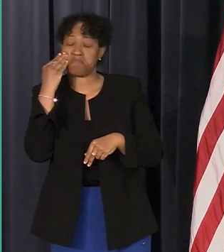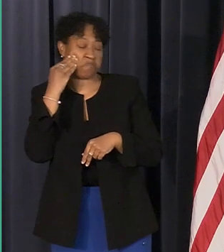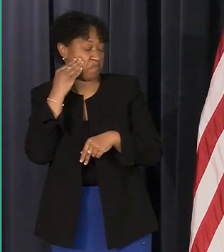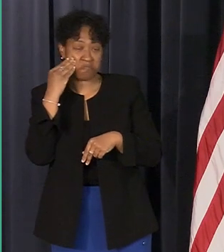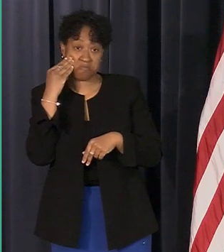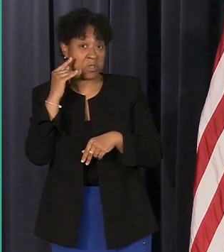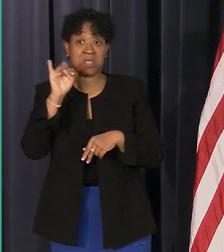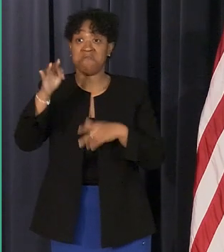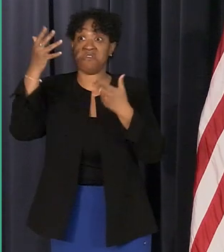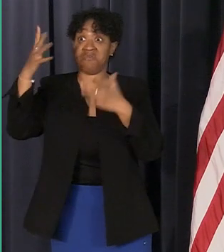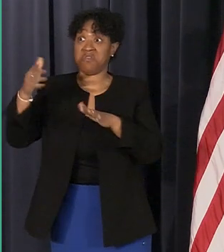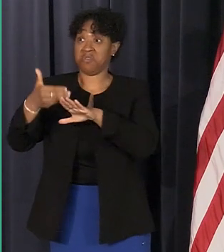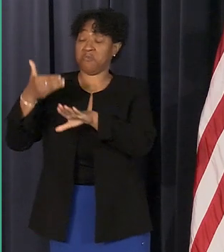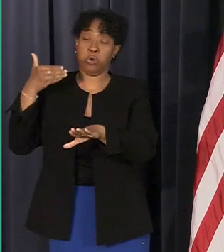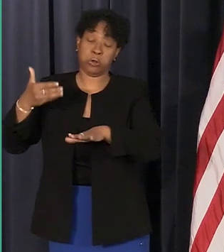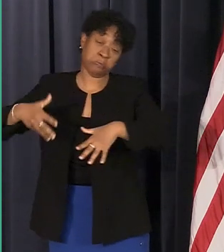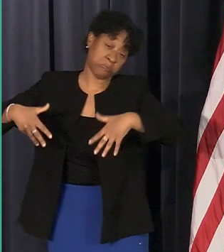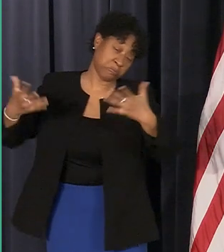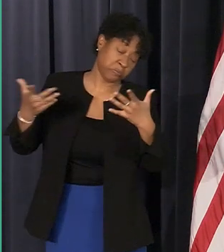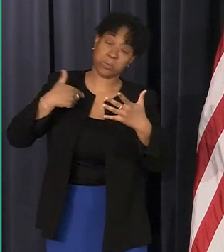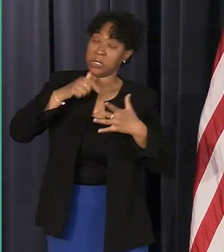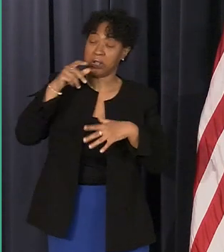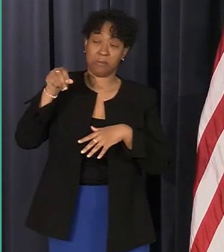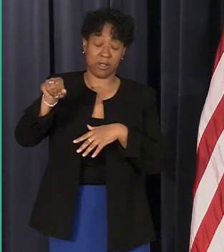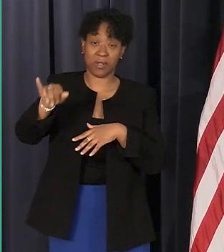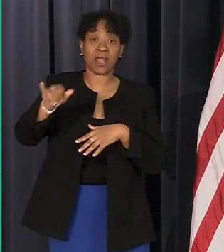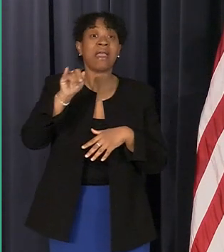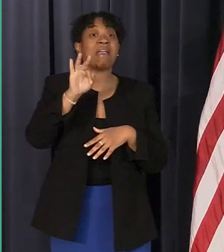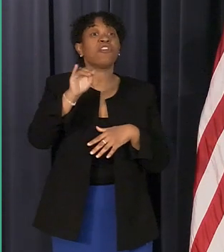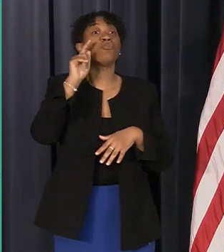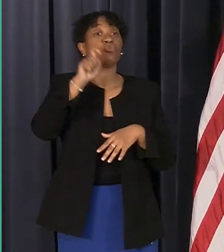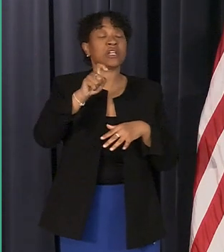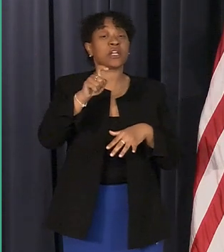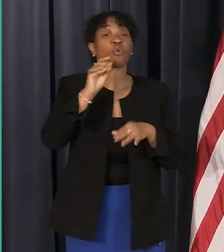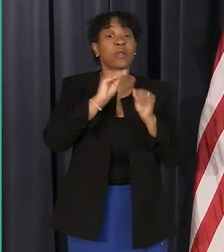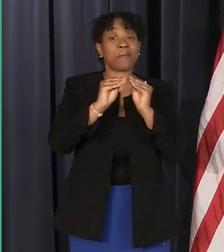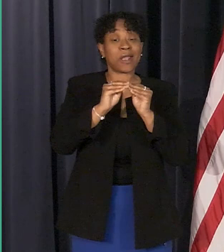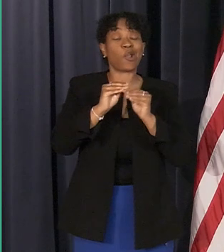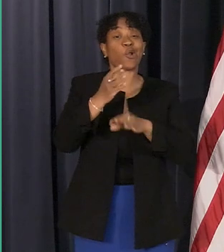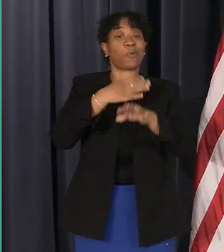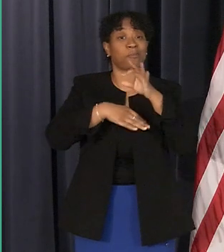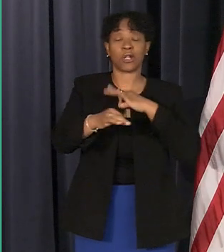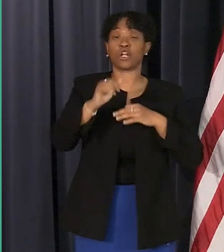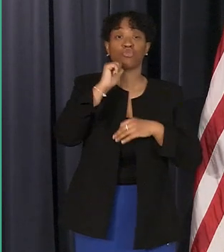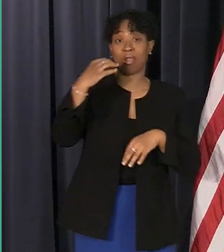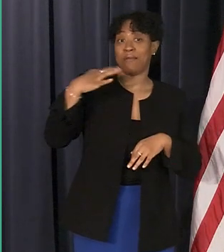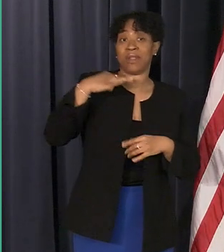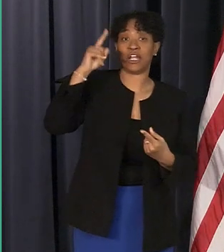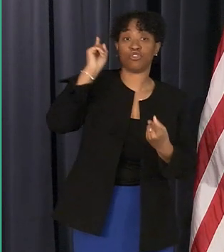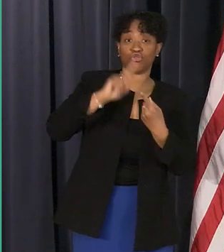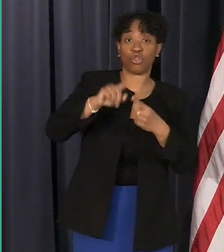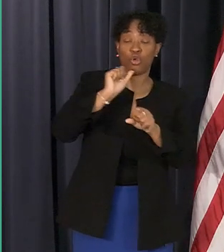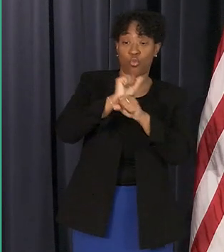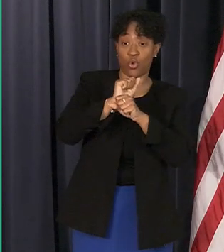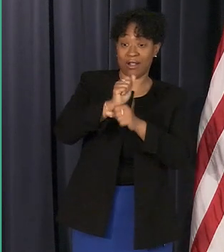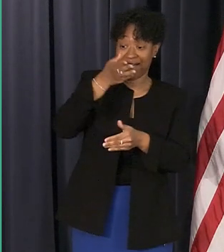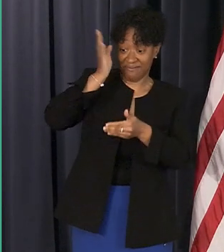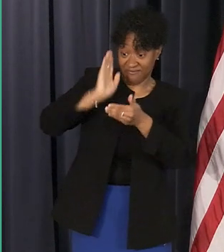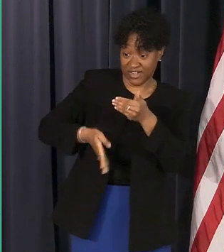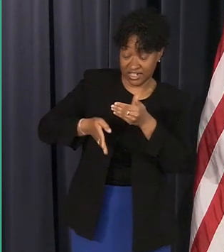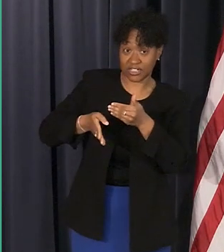if you need your private lateral sewer line repaired or replaced do not apply until the work is complete